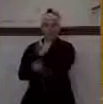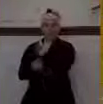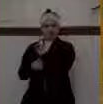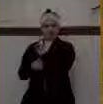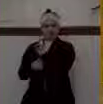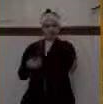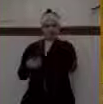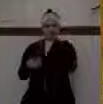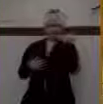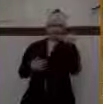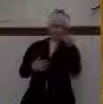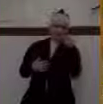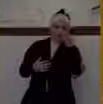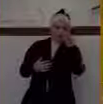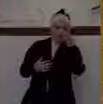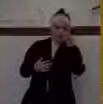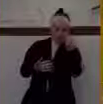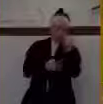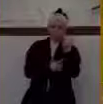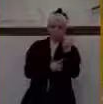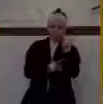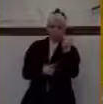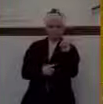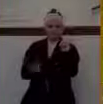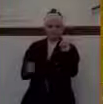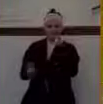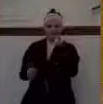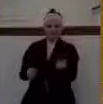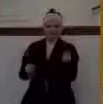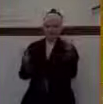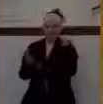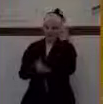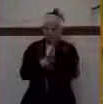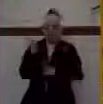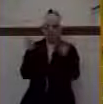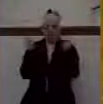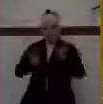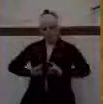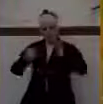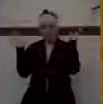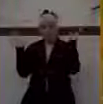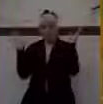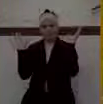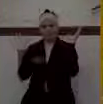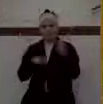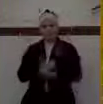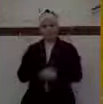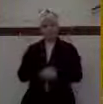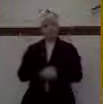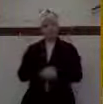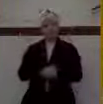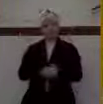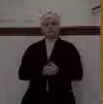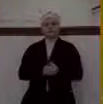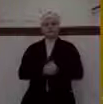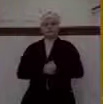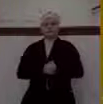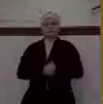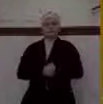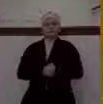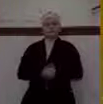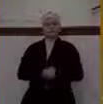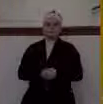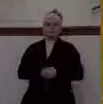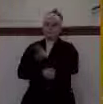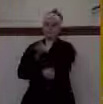Jeroboam. In fact, he was just as wicked, every bit as wicked as Jeroboam was. But Rehoboam was a man who wanted to